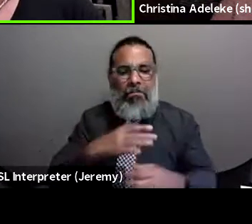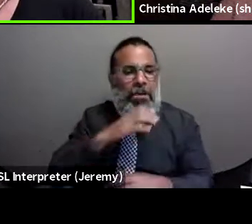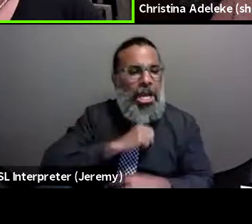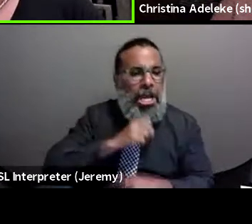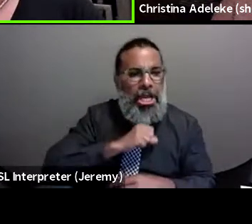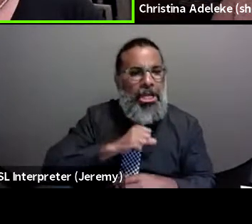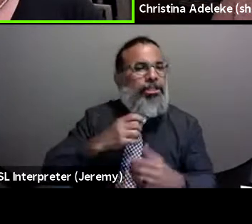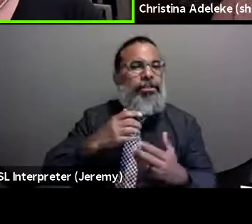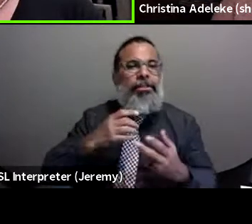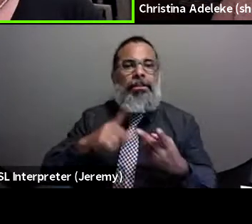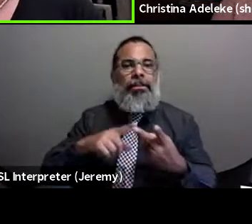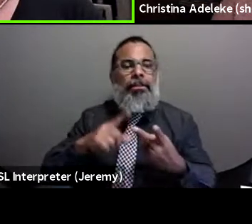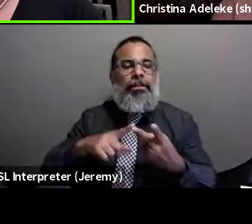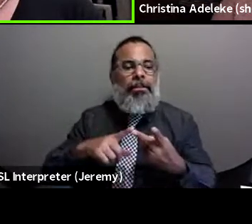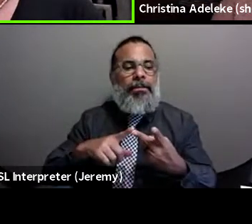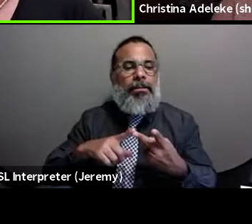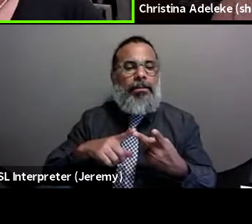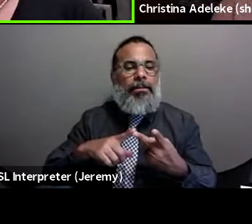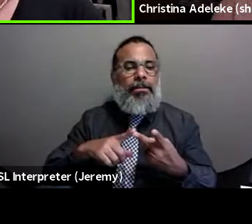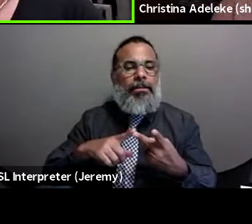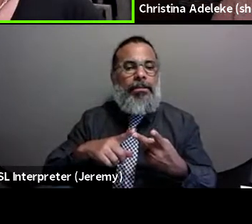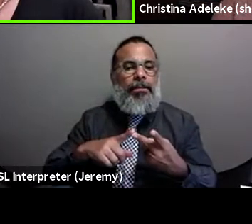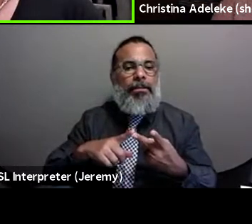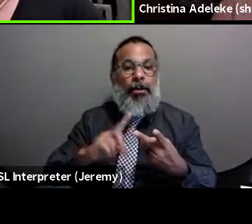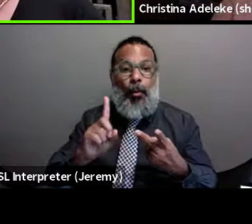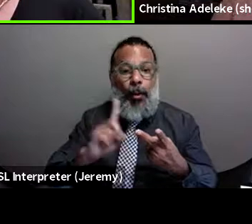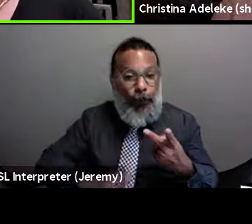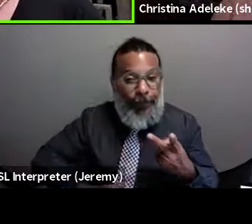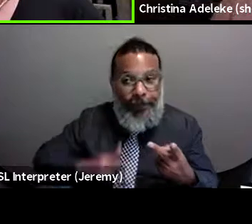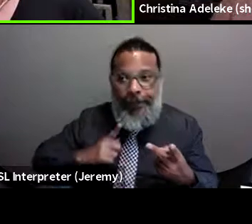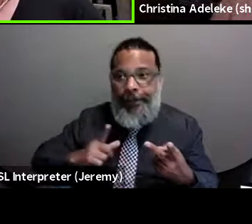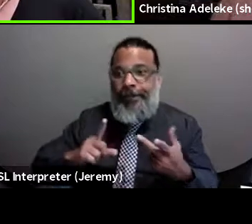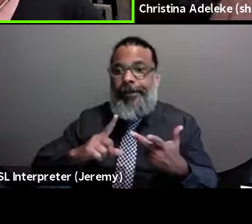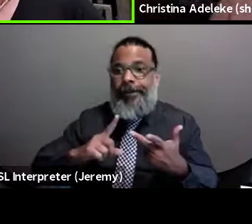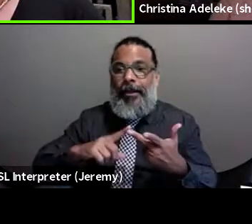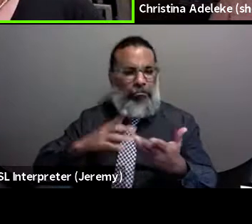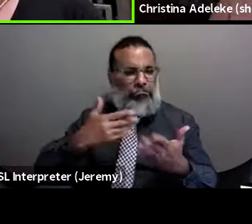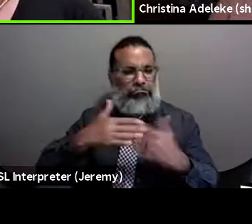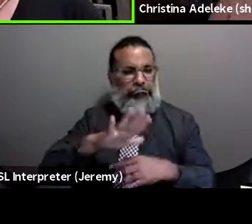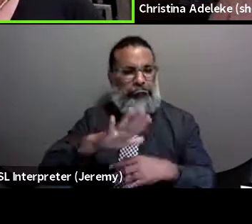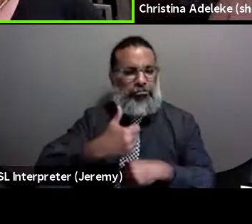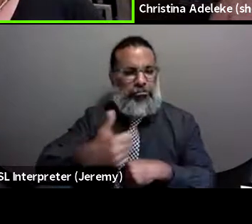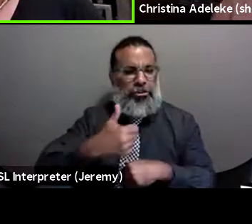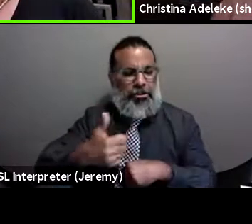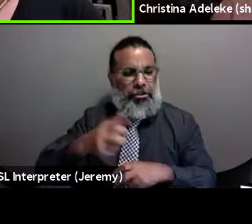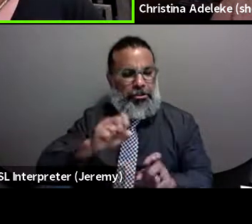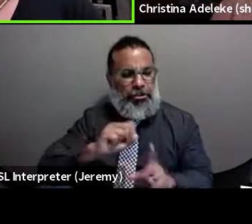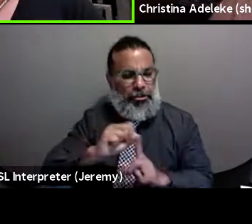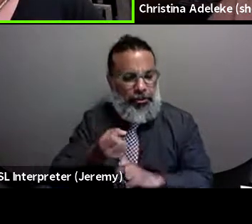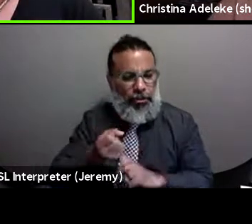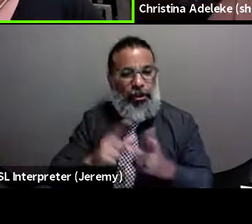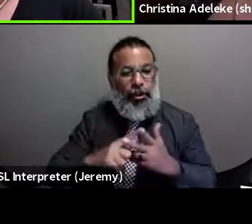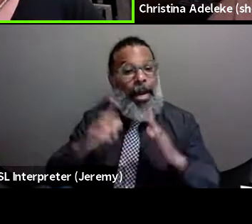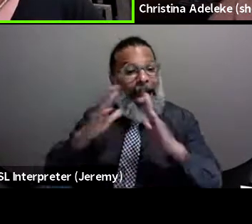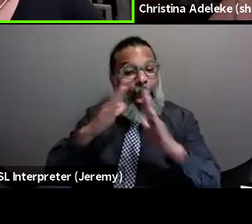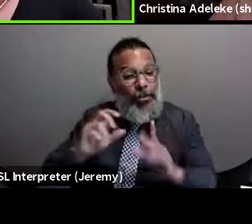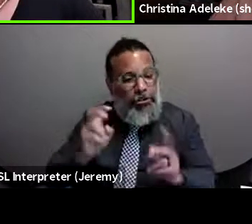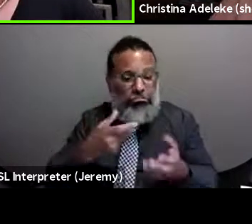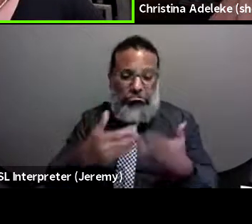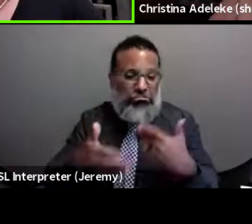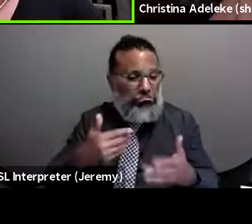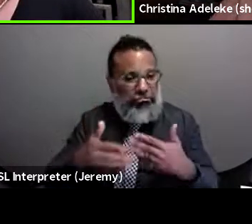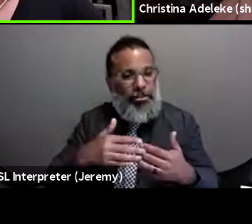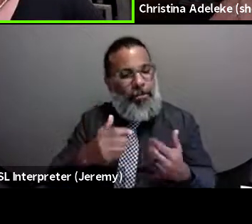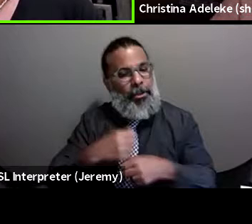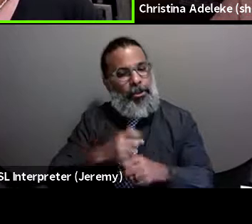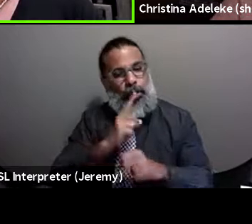or whatever, you know, wherever you live, whatever your transportation issue is, whatever your housing issue is, that you